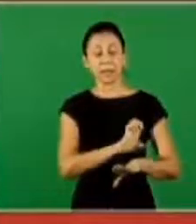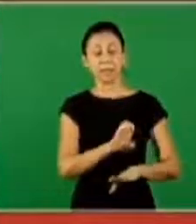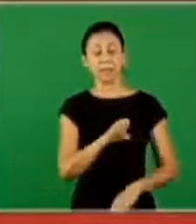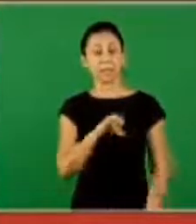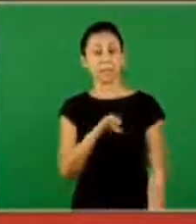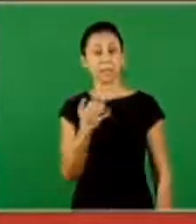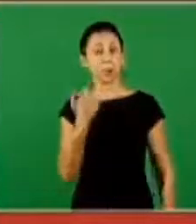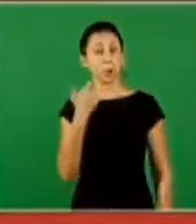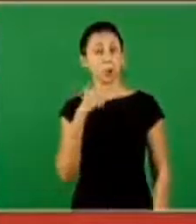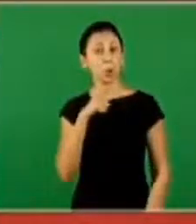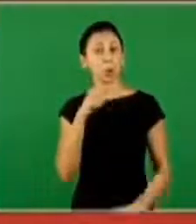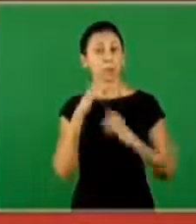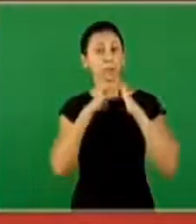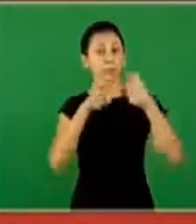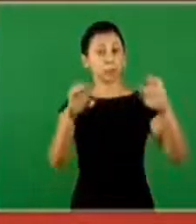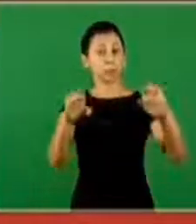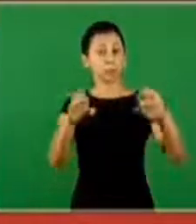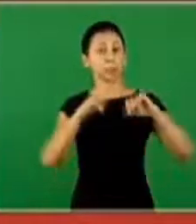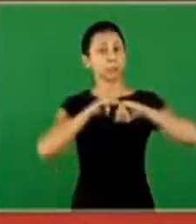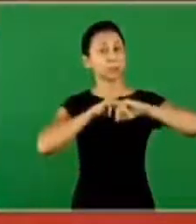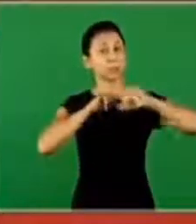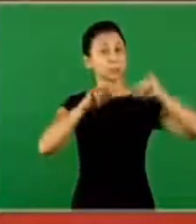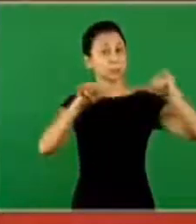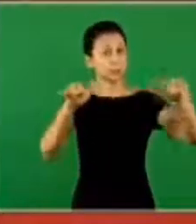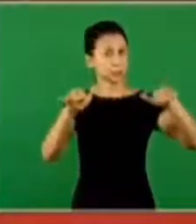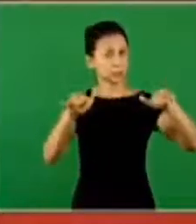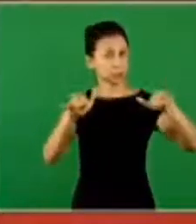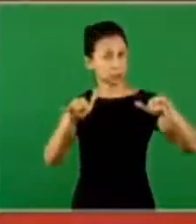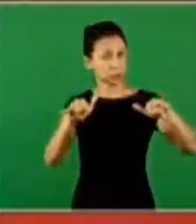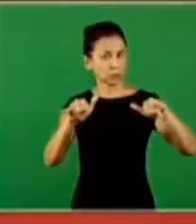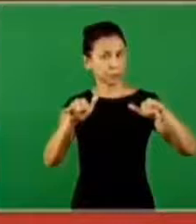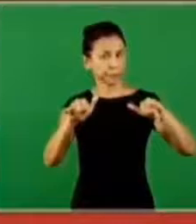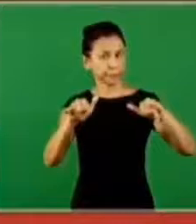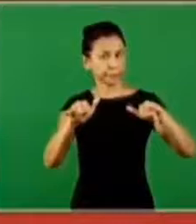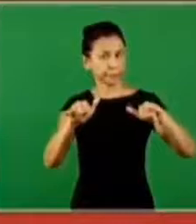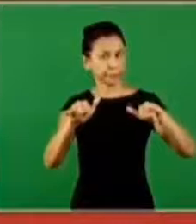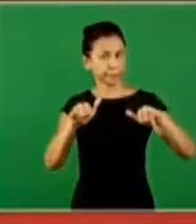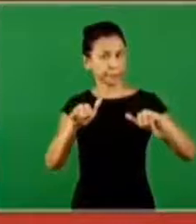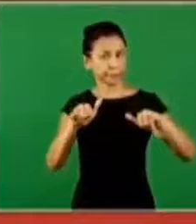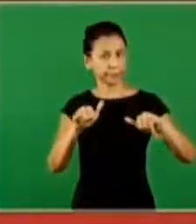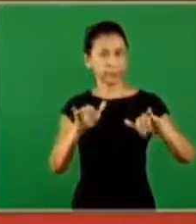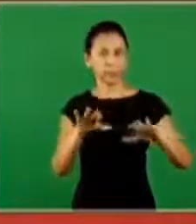if all the gospel is proclaimed, that is not this one